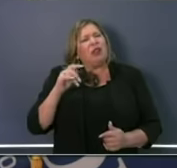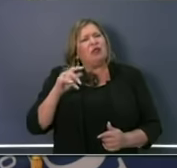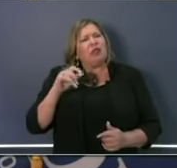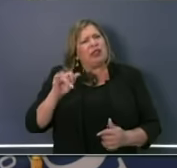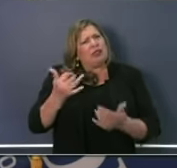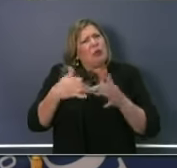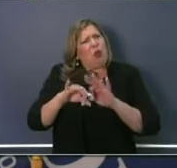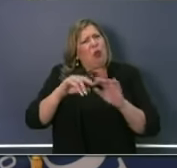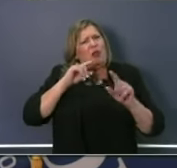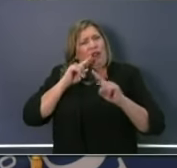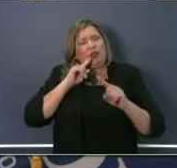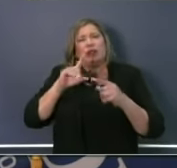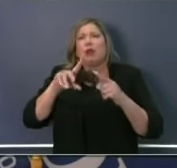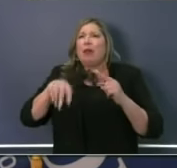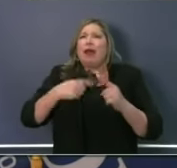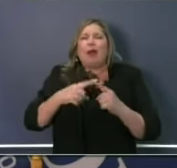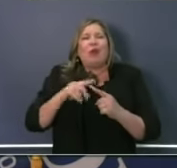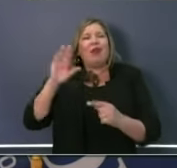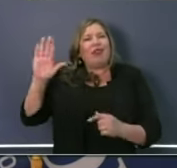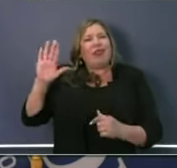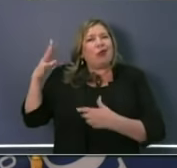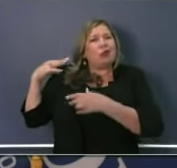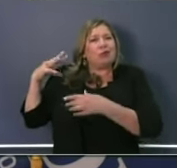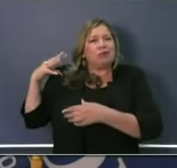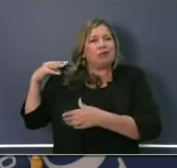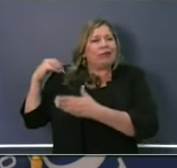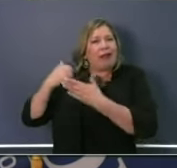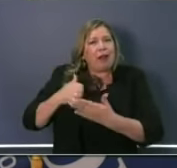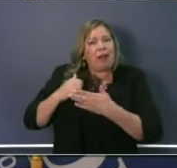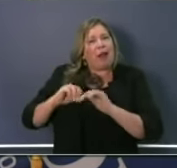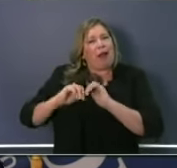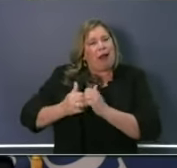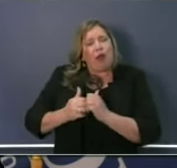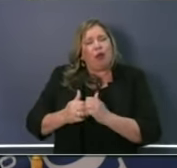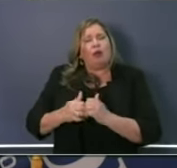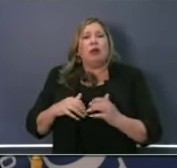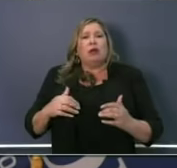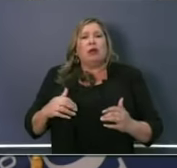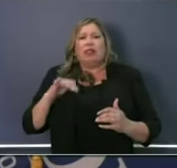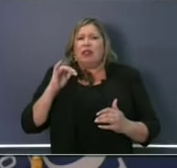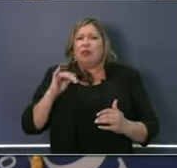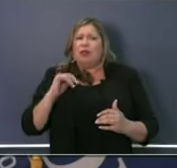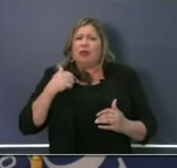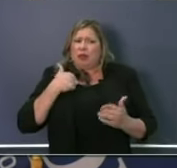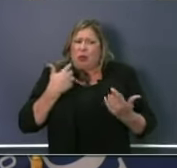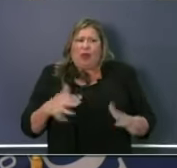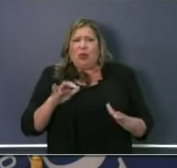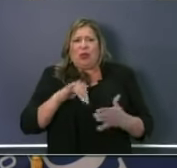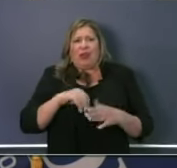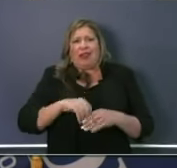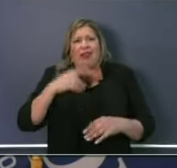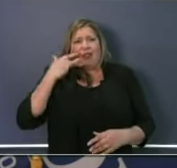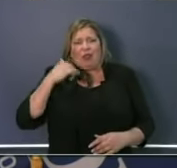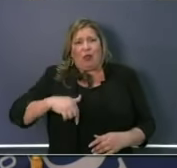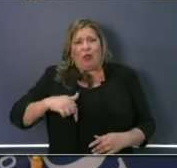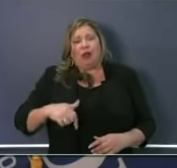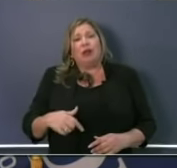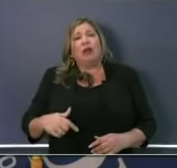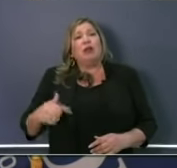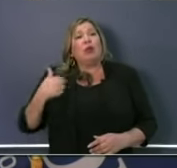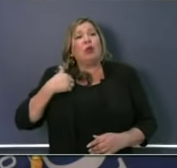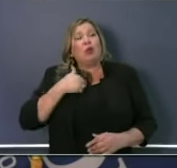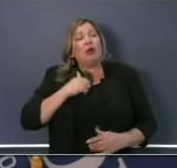Let me say that's already happening here in the state of California. Here's a specific proof point. We reached out to